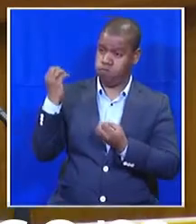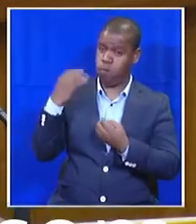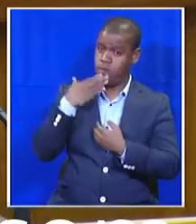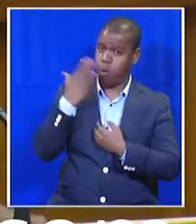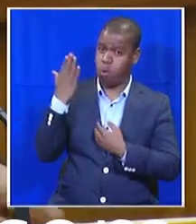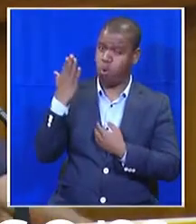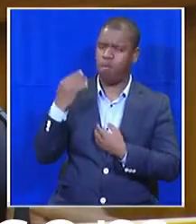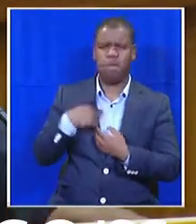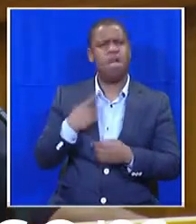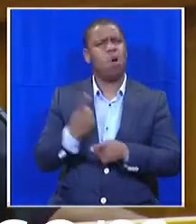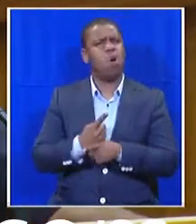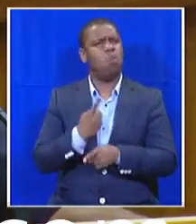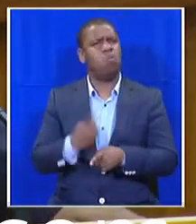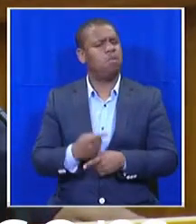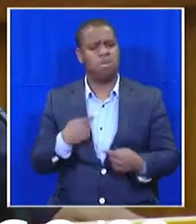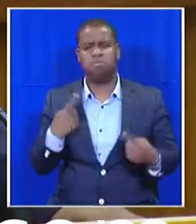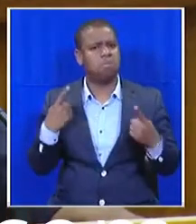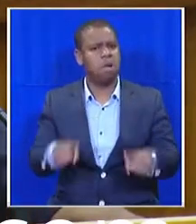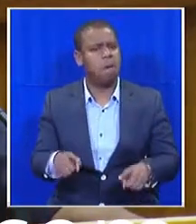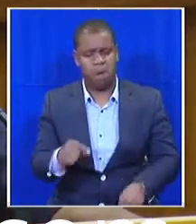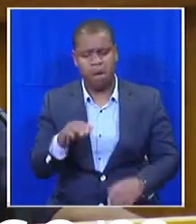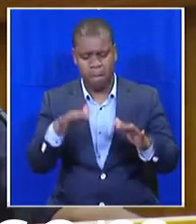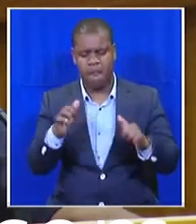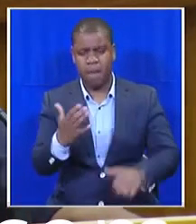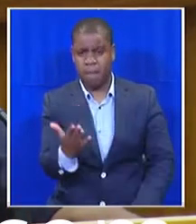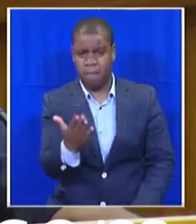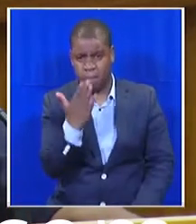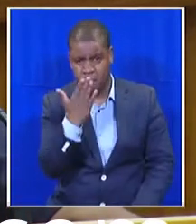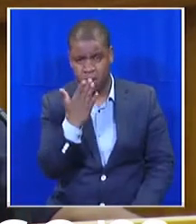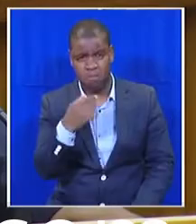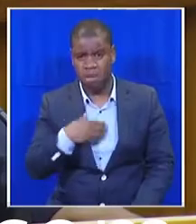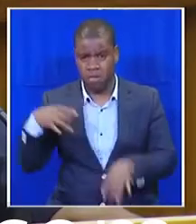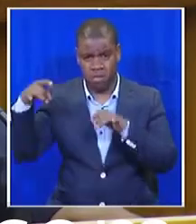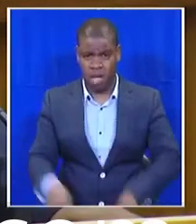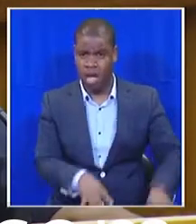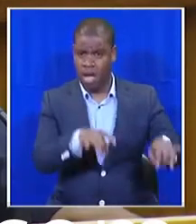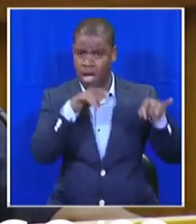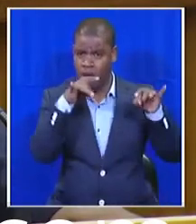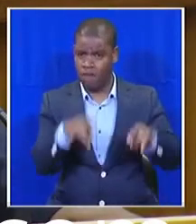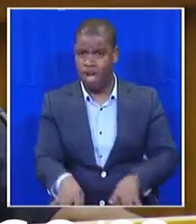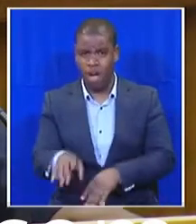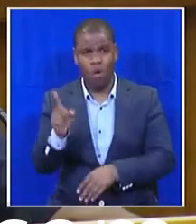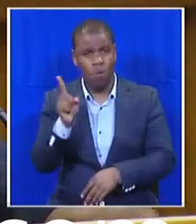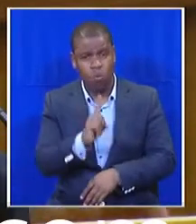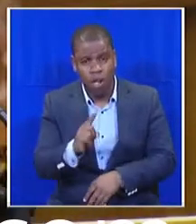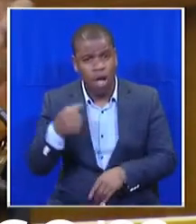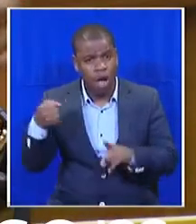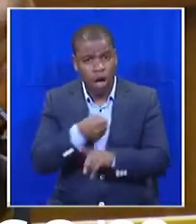time when I come here, I am abused by members of your parliament.